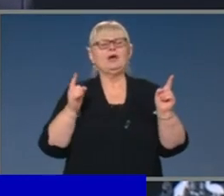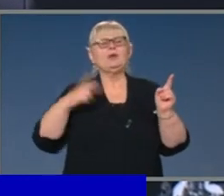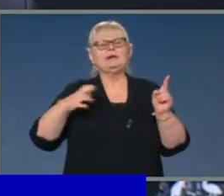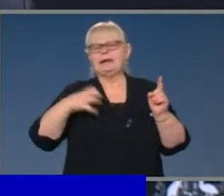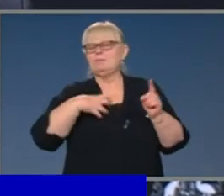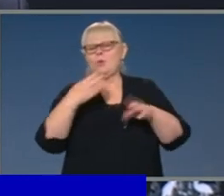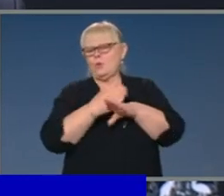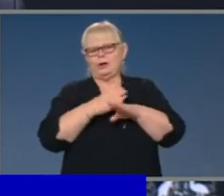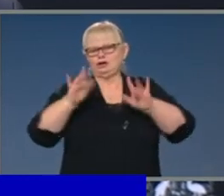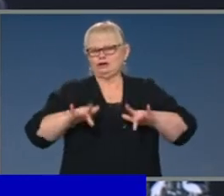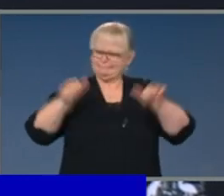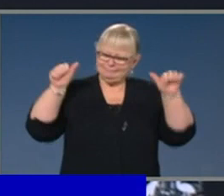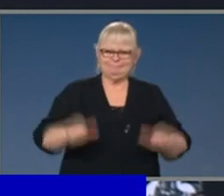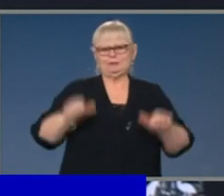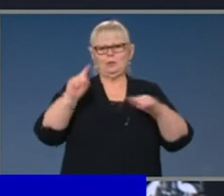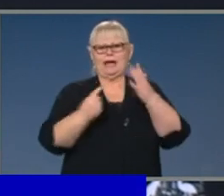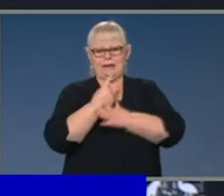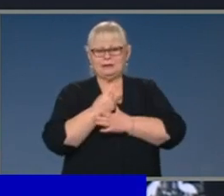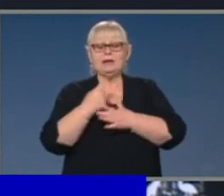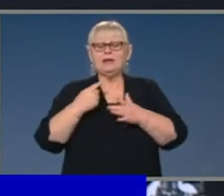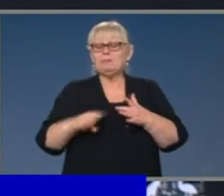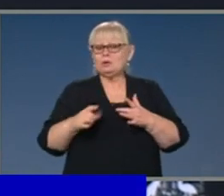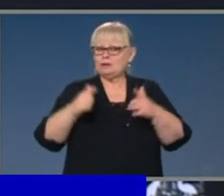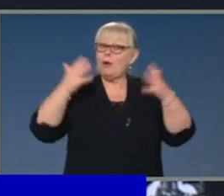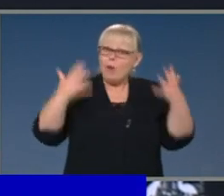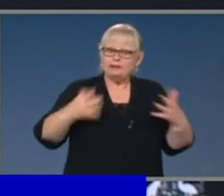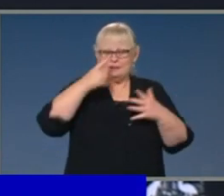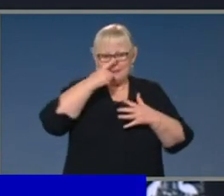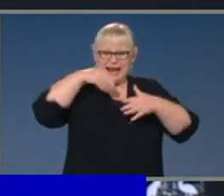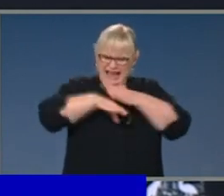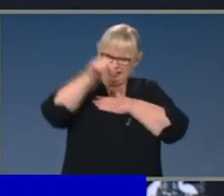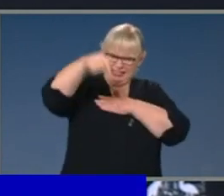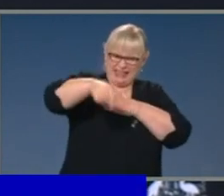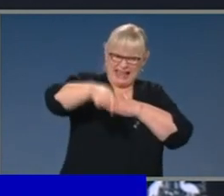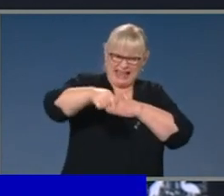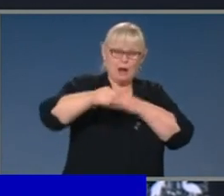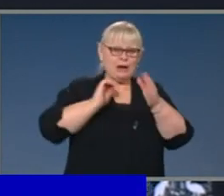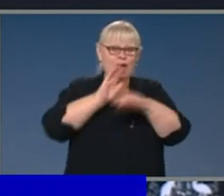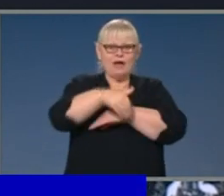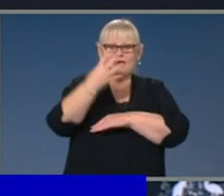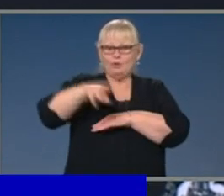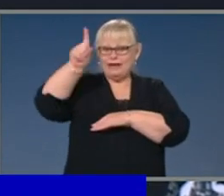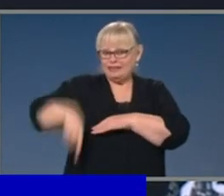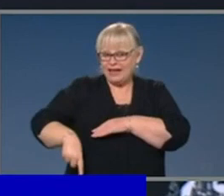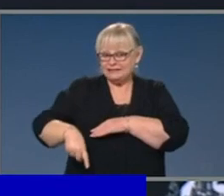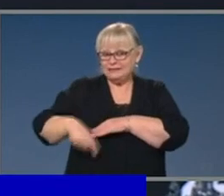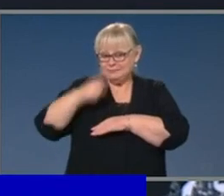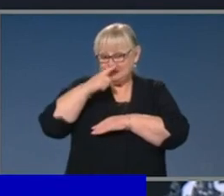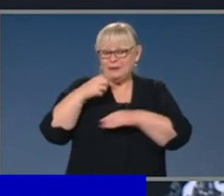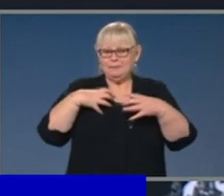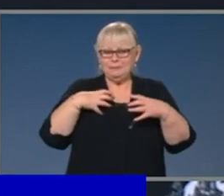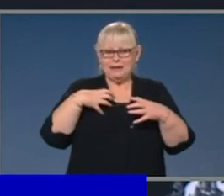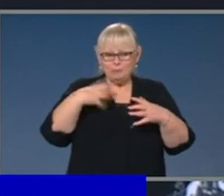further work because it's not just the number of people who are in the venue. When you're up above 40,000, you've got more than 10,000 people